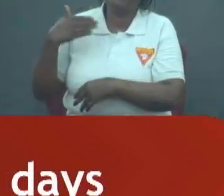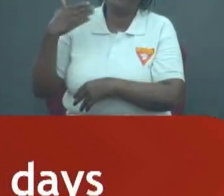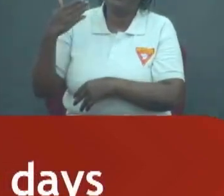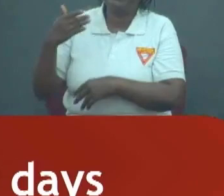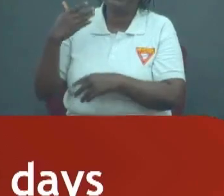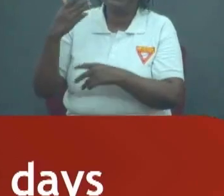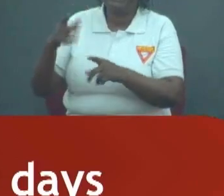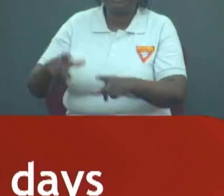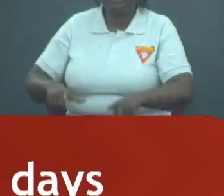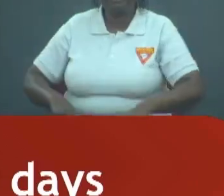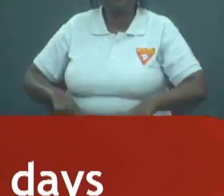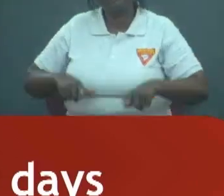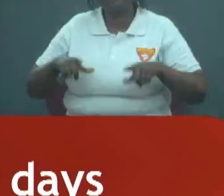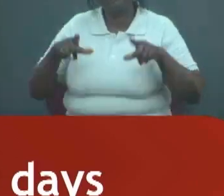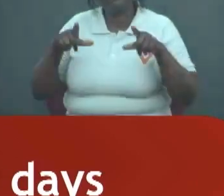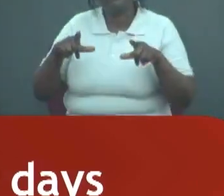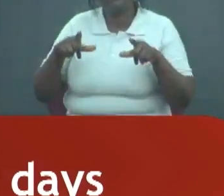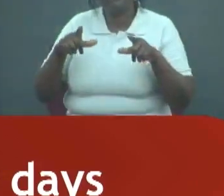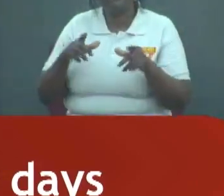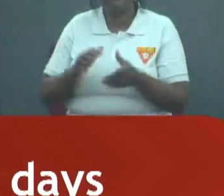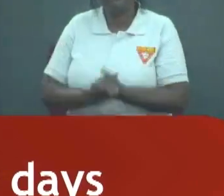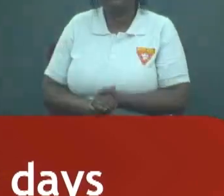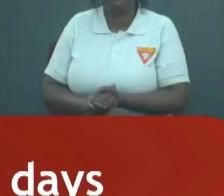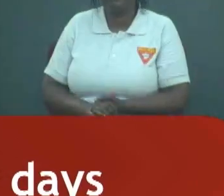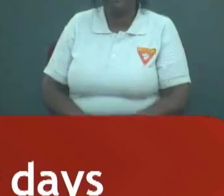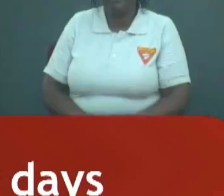days.